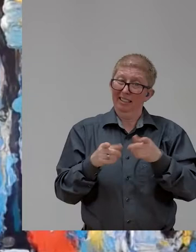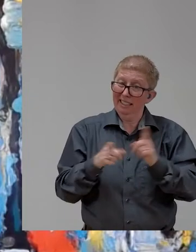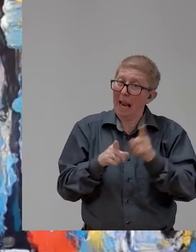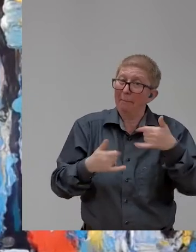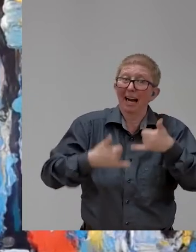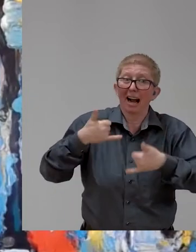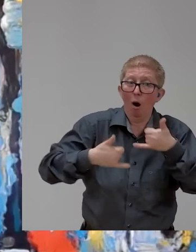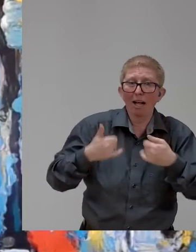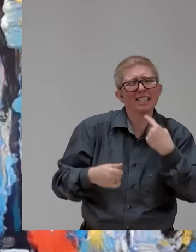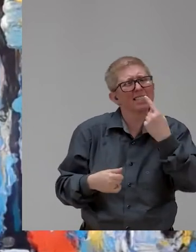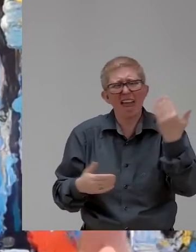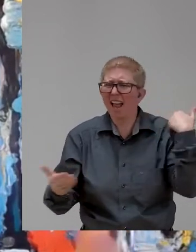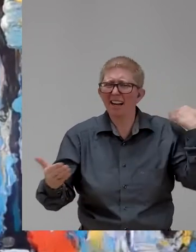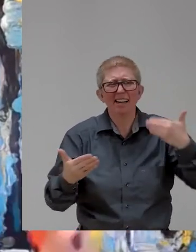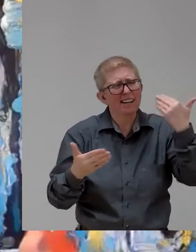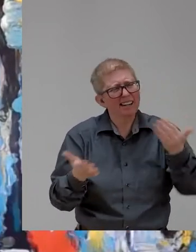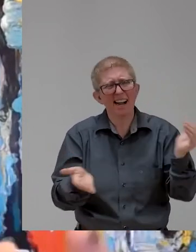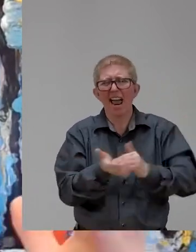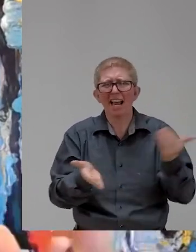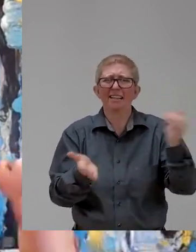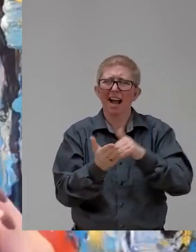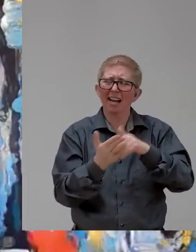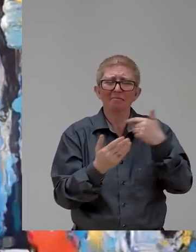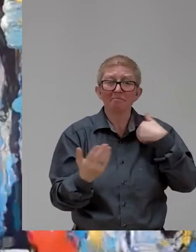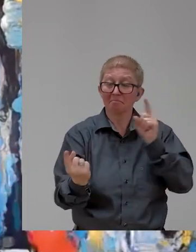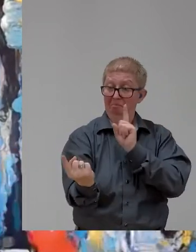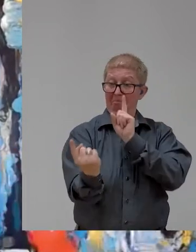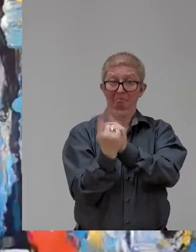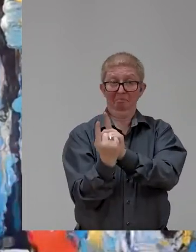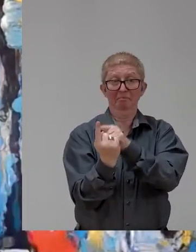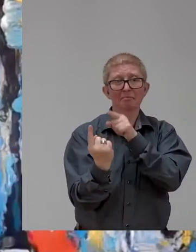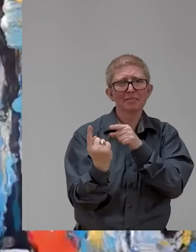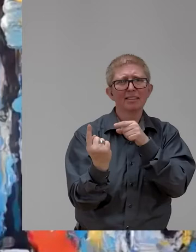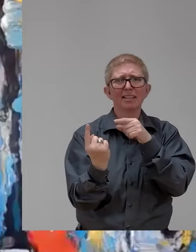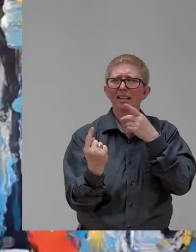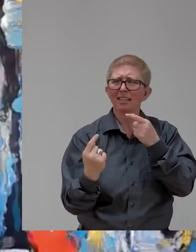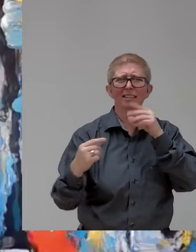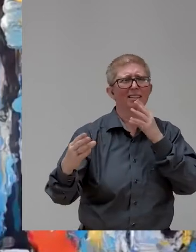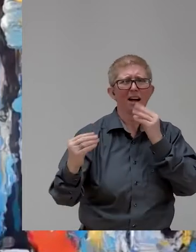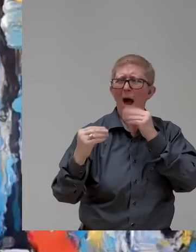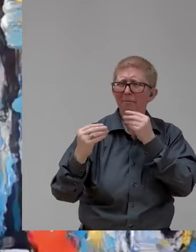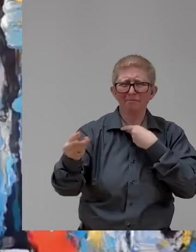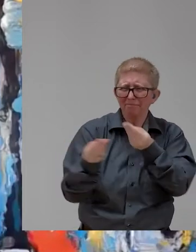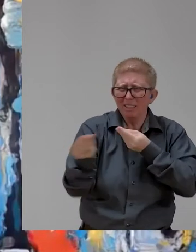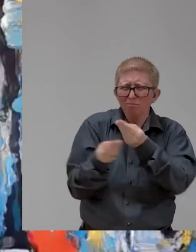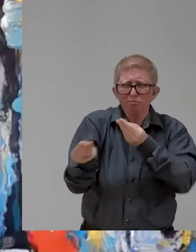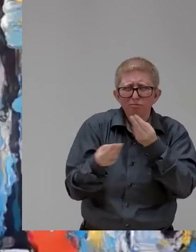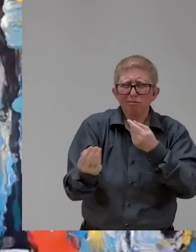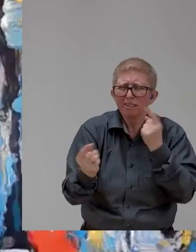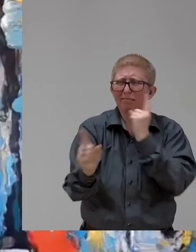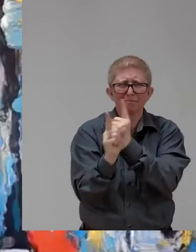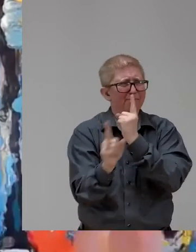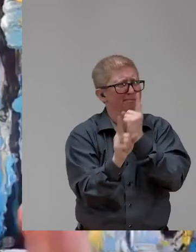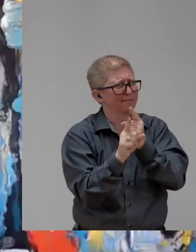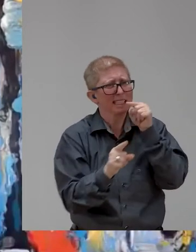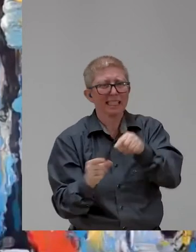When we are face to face, she encourages all to talk, to approach. No one is unapproachable.